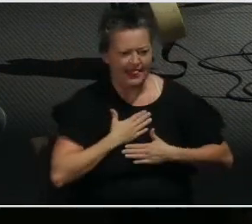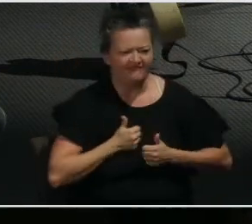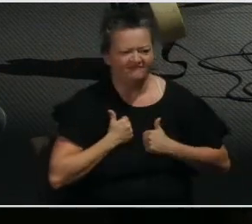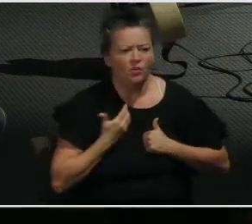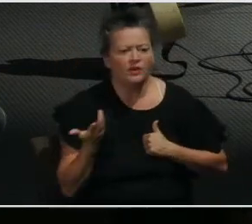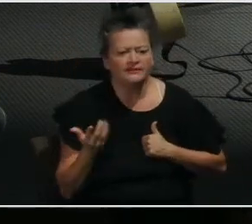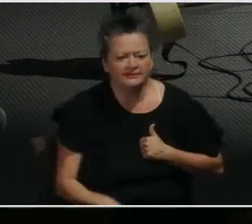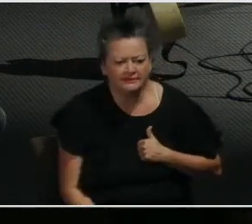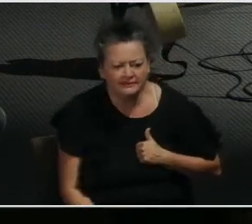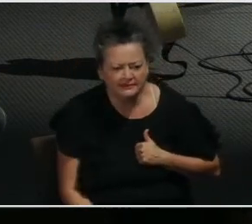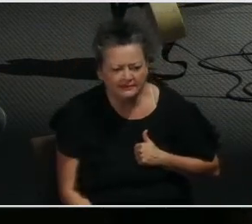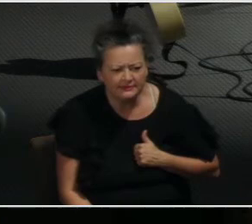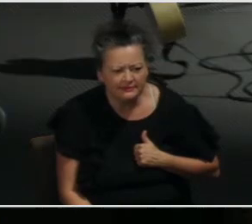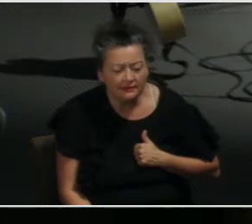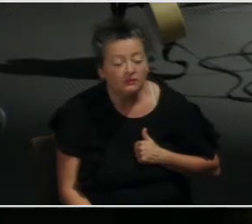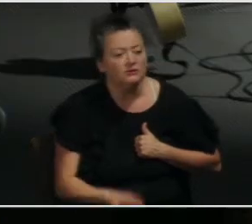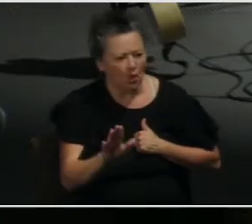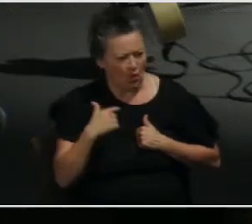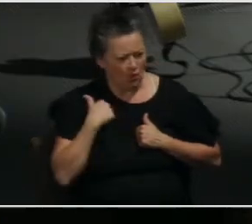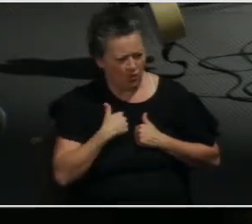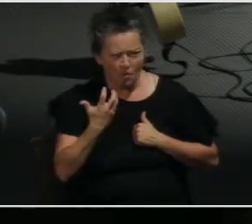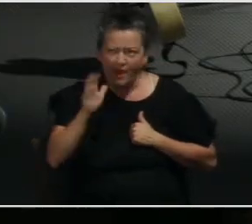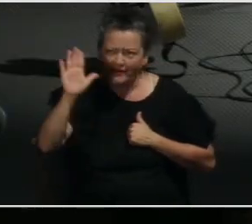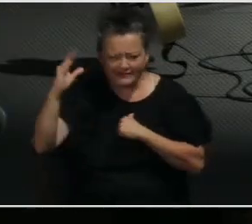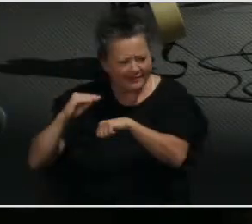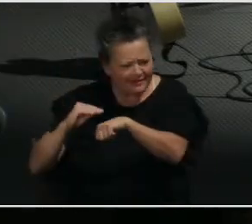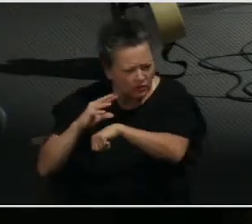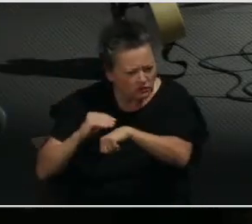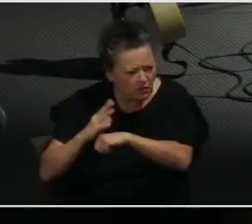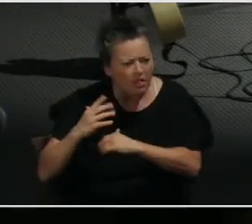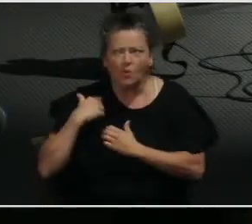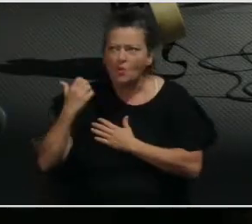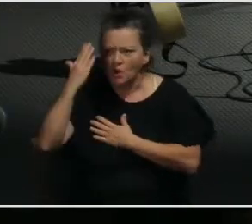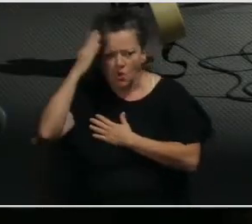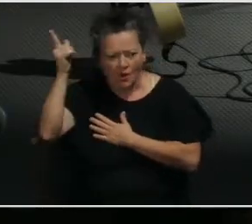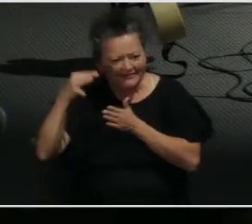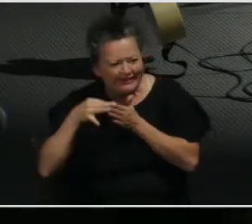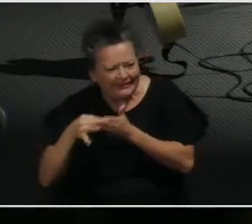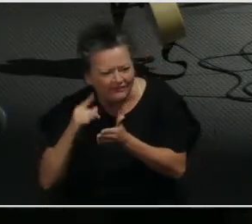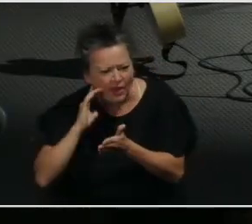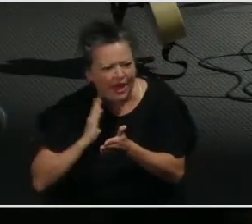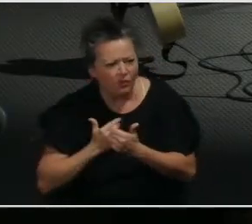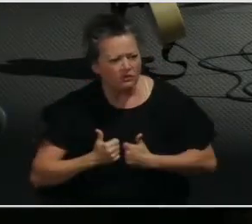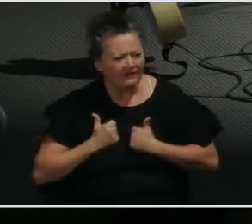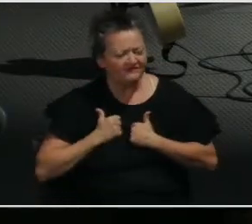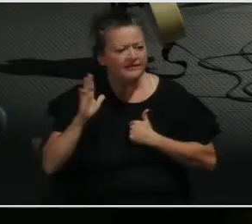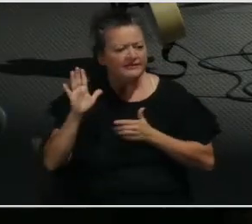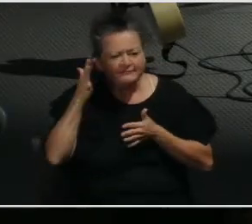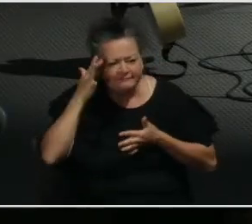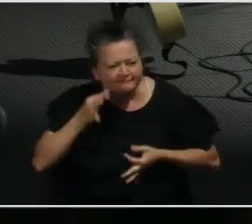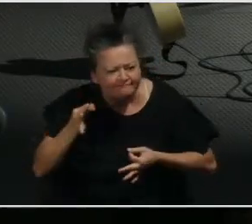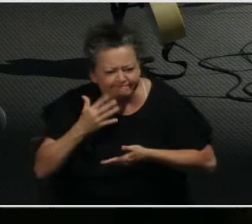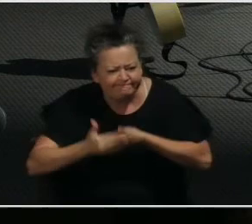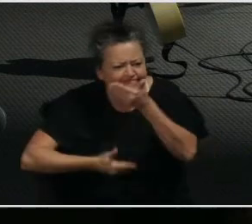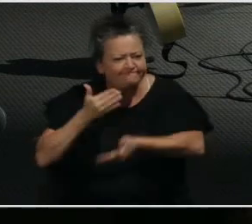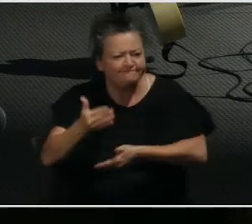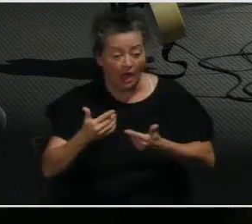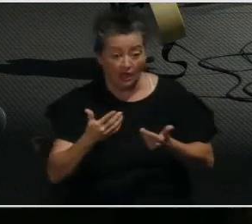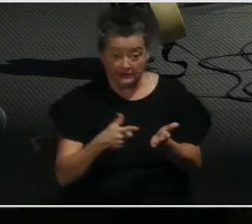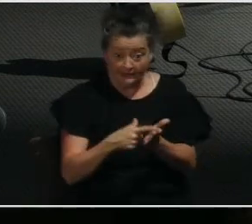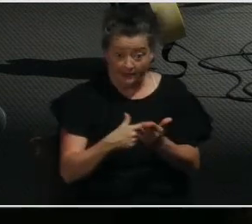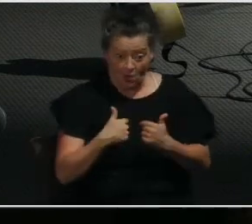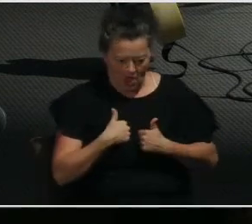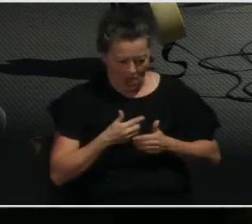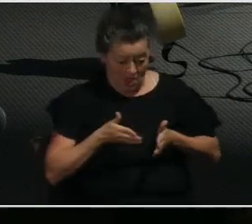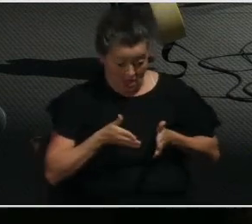have God's counsel and have God's direction for the decisions that we have to make, the choices we have to make, in the direction that we